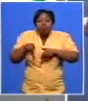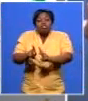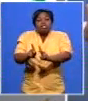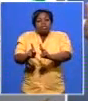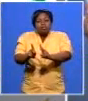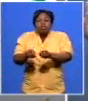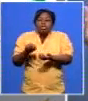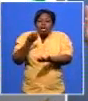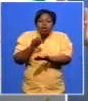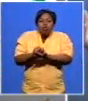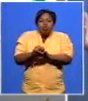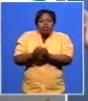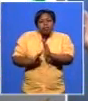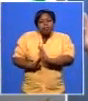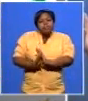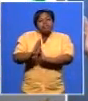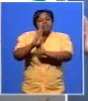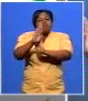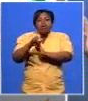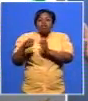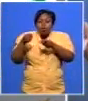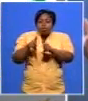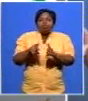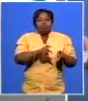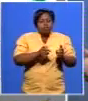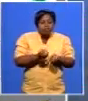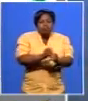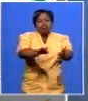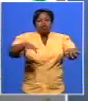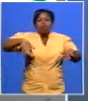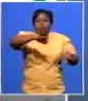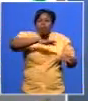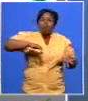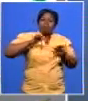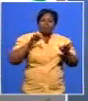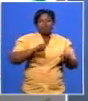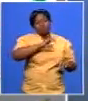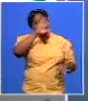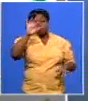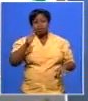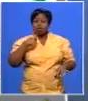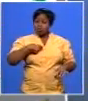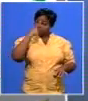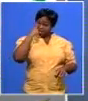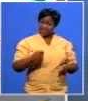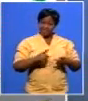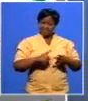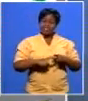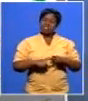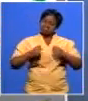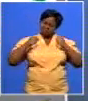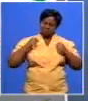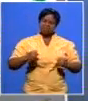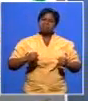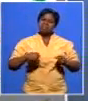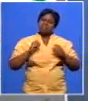growing the economy so there's more opportunities for everybody and we believe in massive affirmative education so that